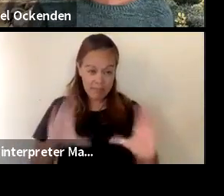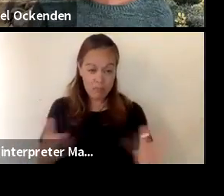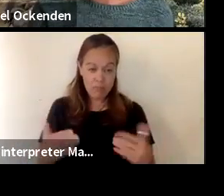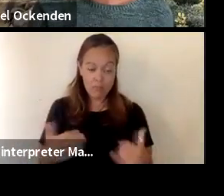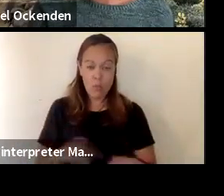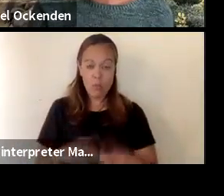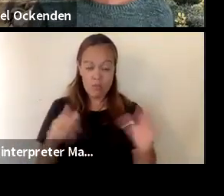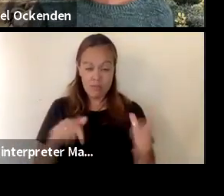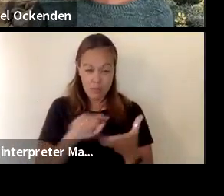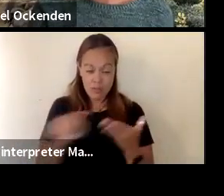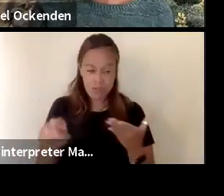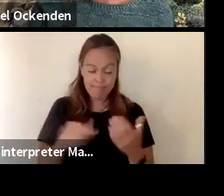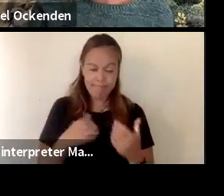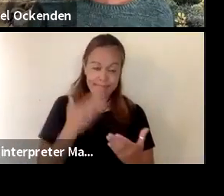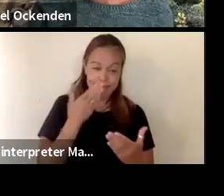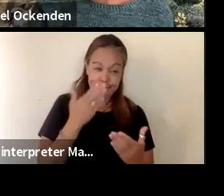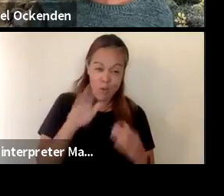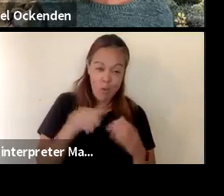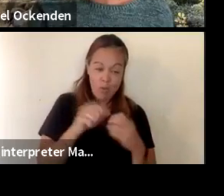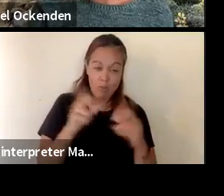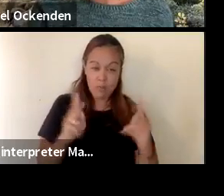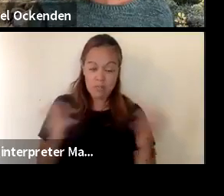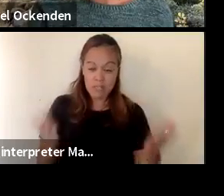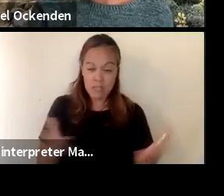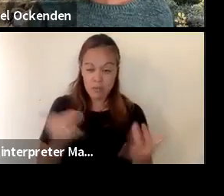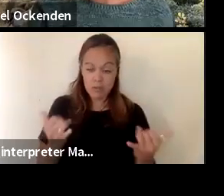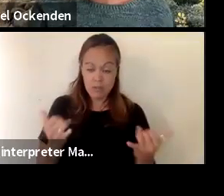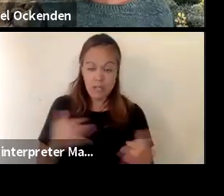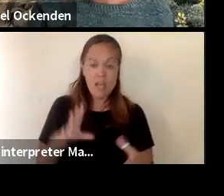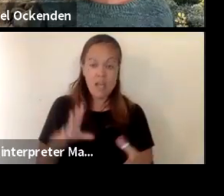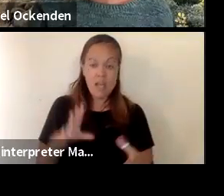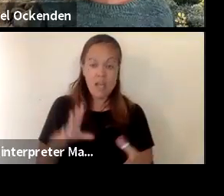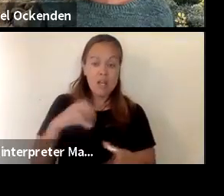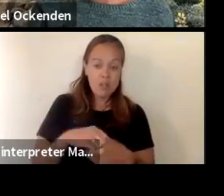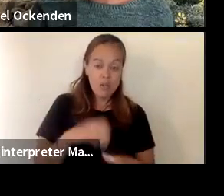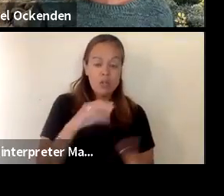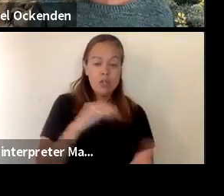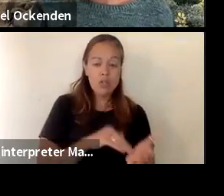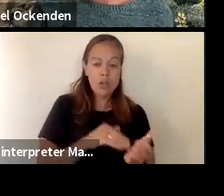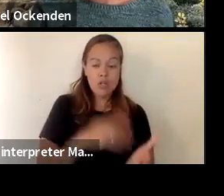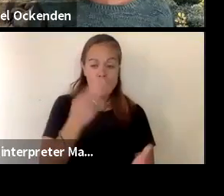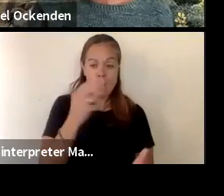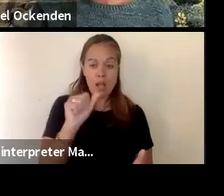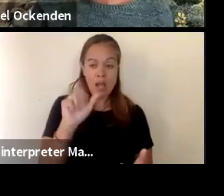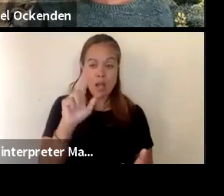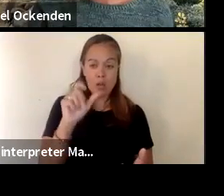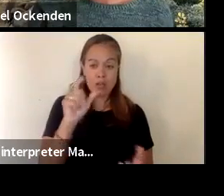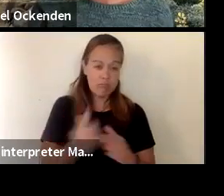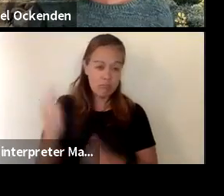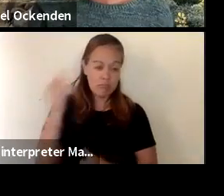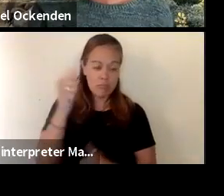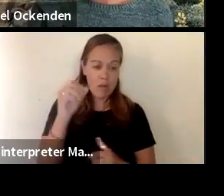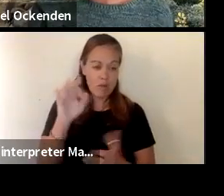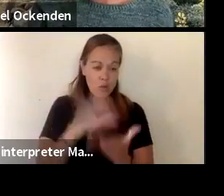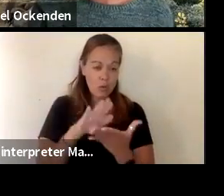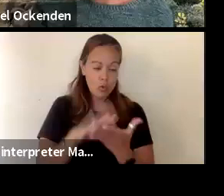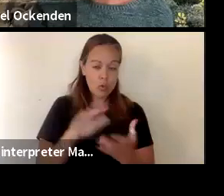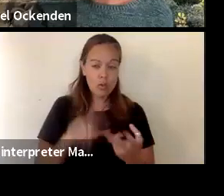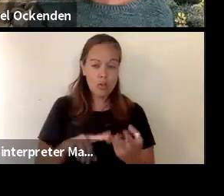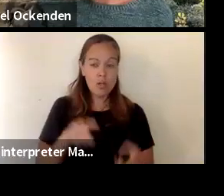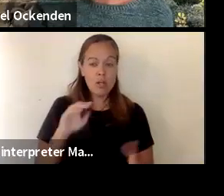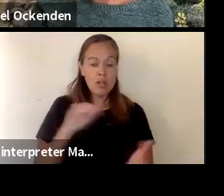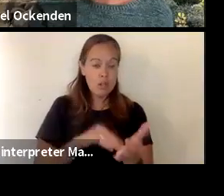of our panelists for joining us today including dr steve harrington sonoma county superintendent of schools dr sundry mace